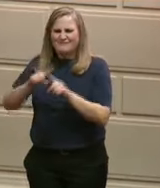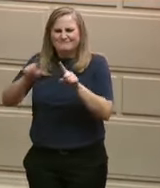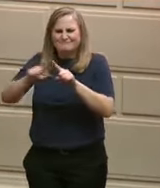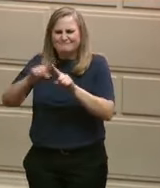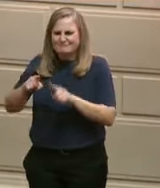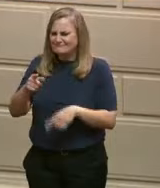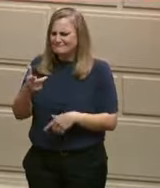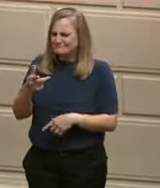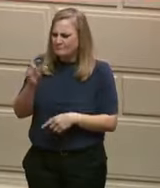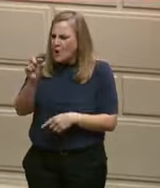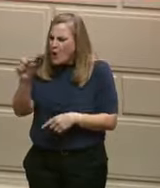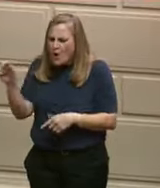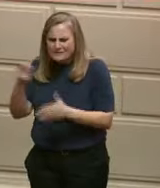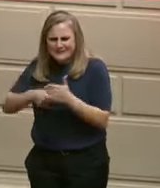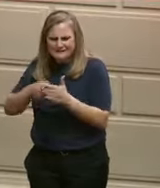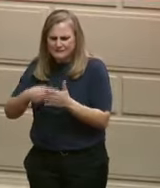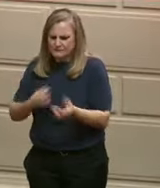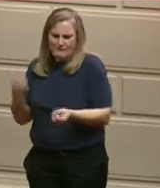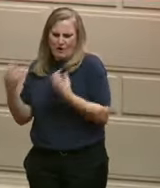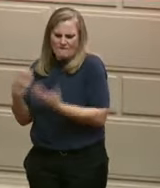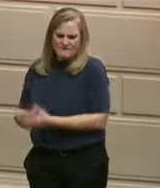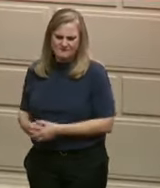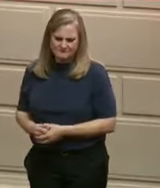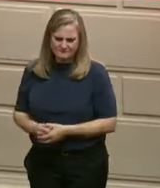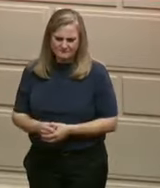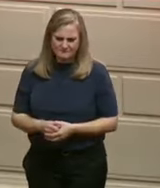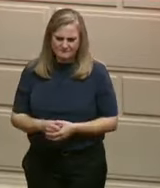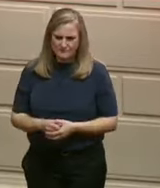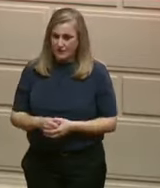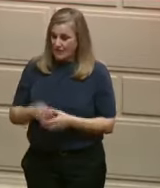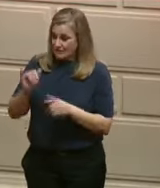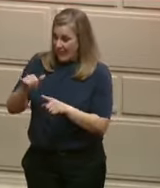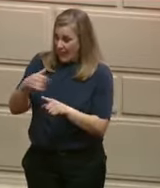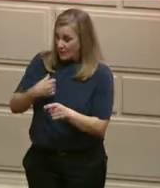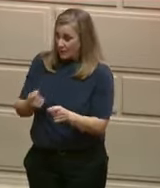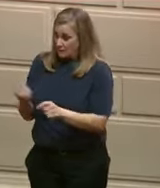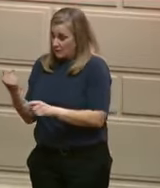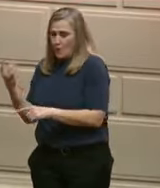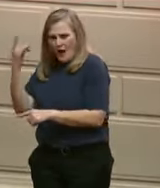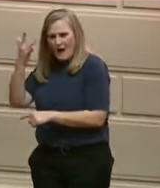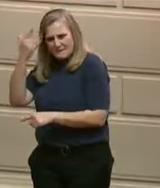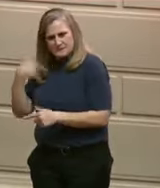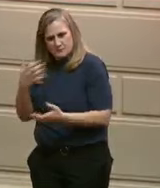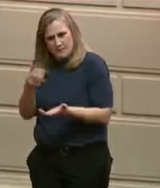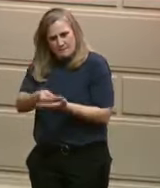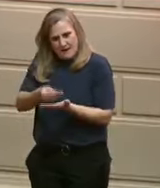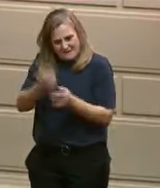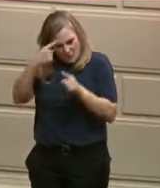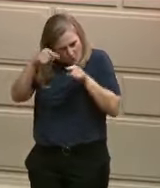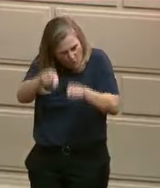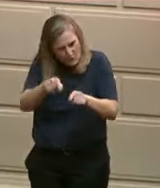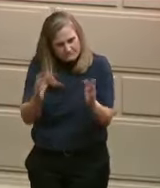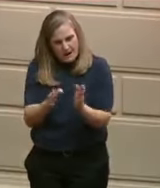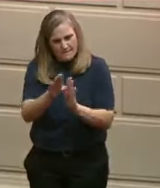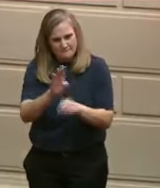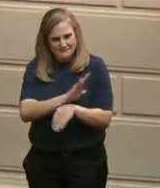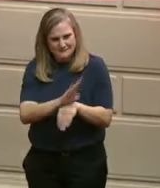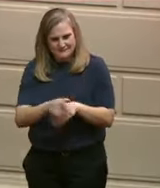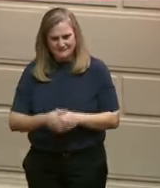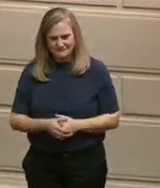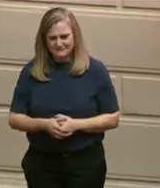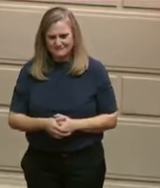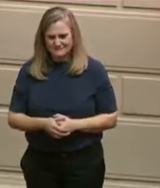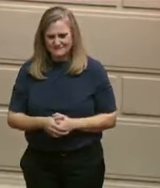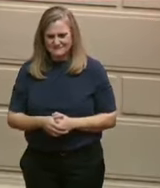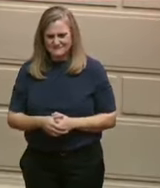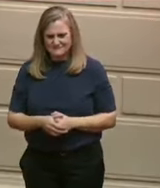to capital for small businesses. And altogether, we have provided tens of millions of dollars in tax